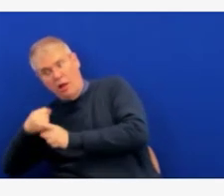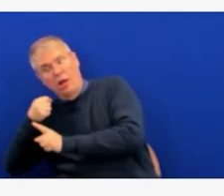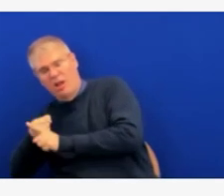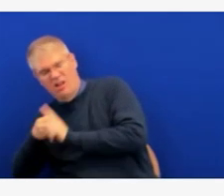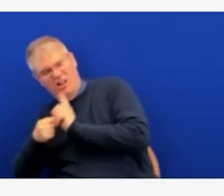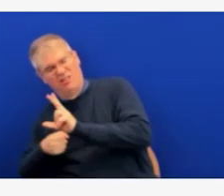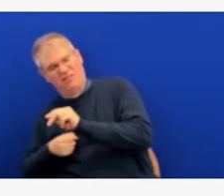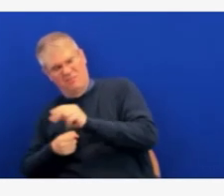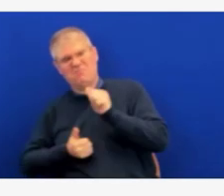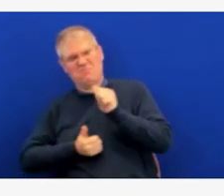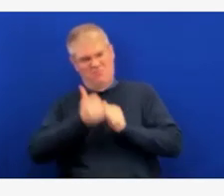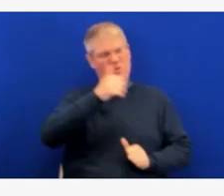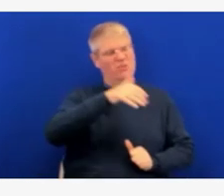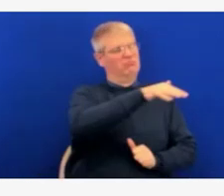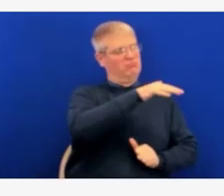like.